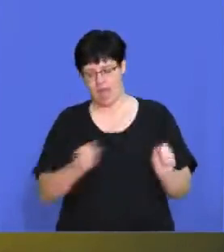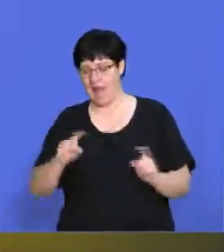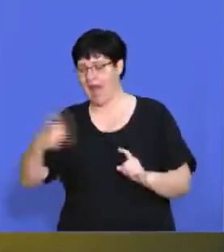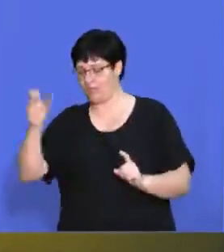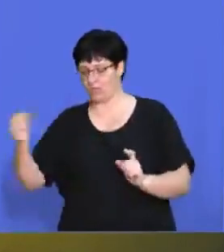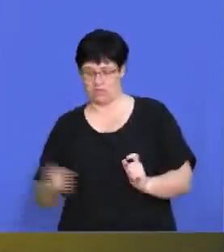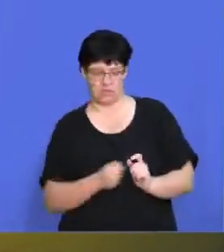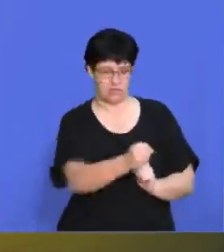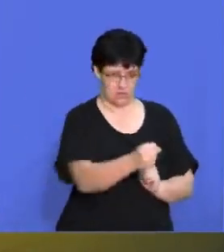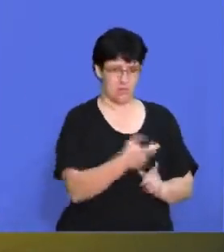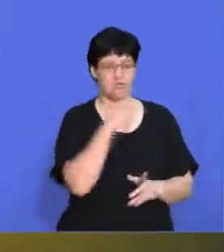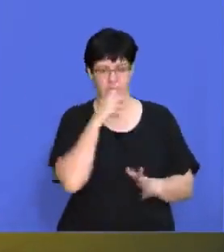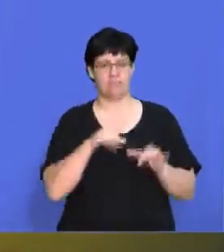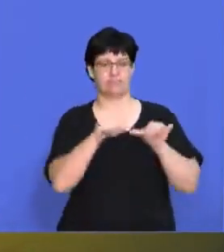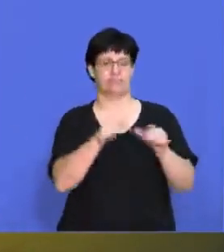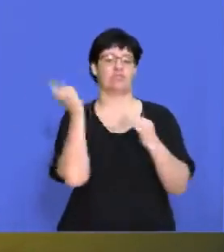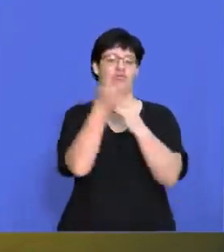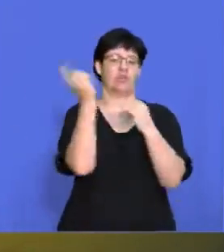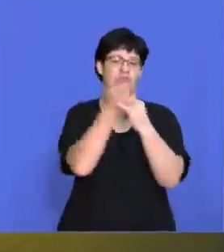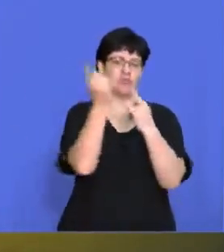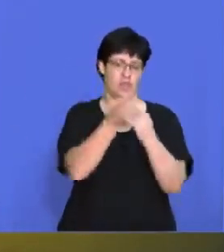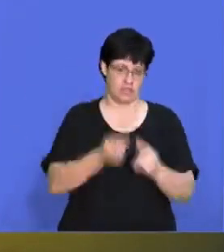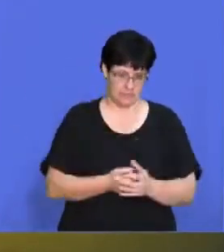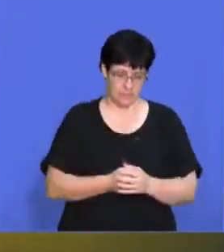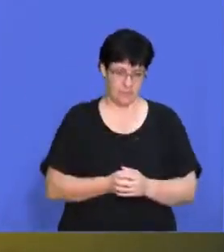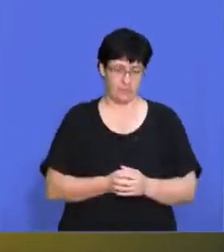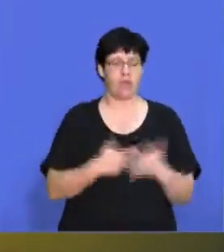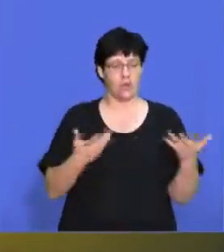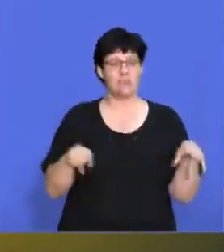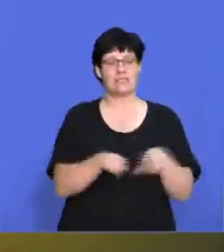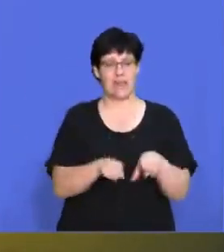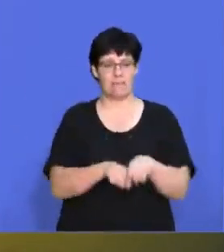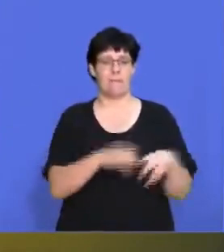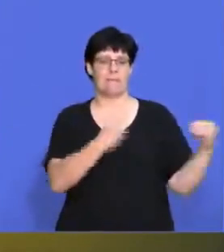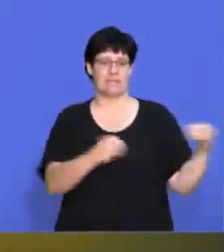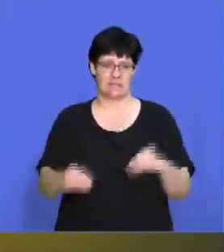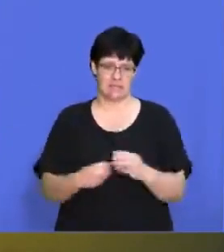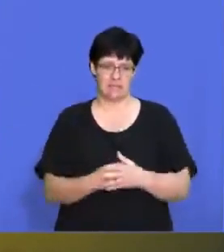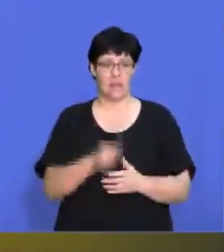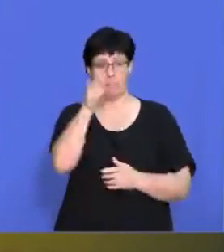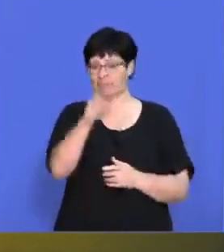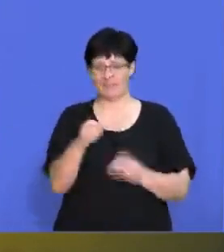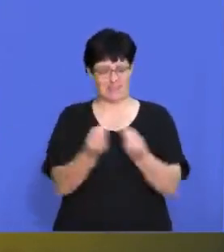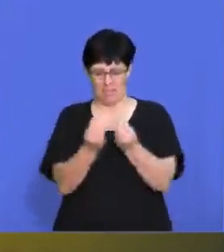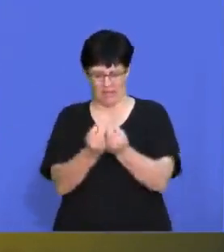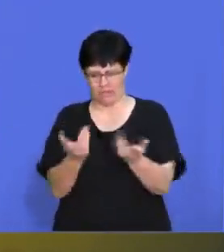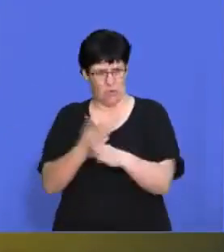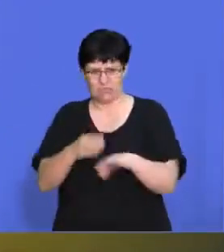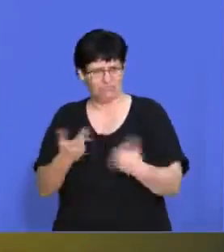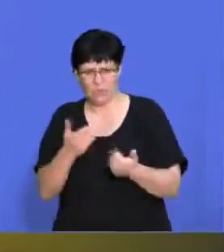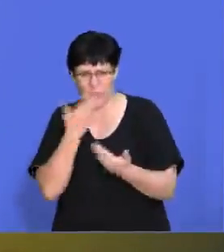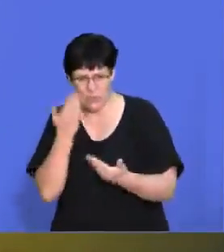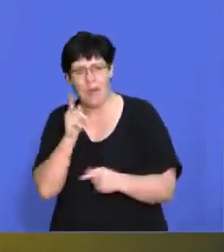so that they can go out there and score some goals. It's the same thing with the business. If something's not working, you have to take that